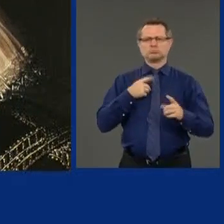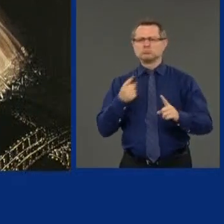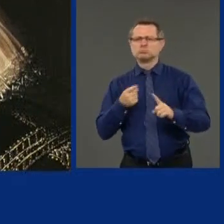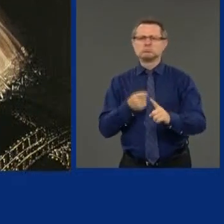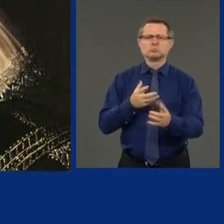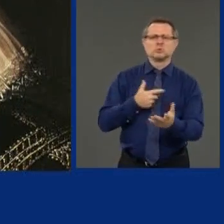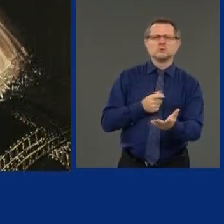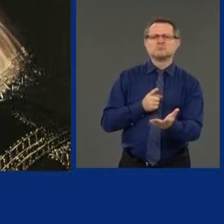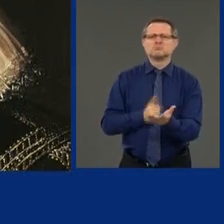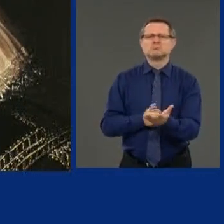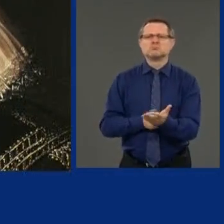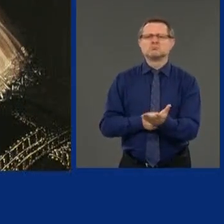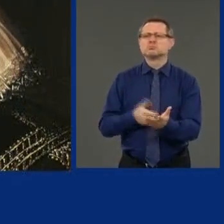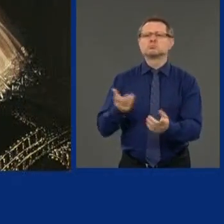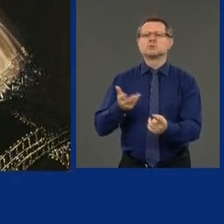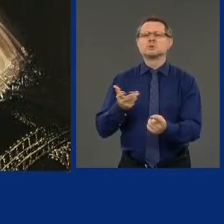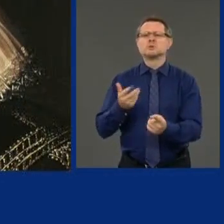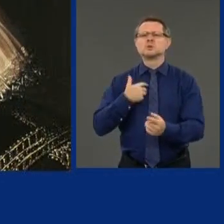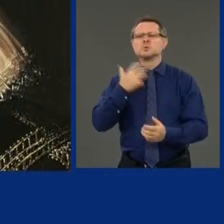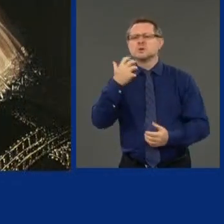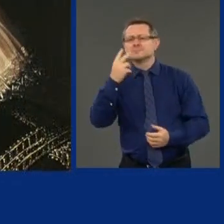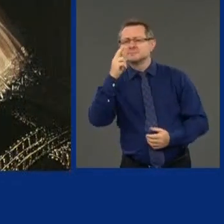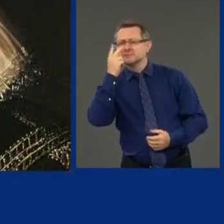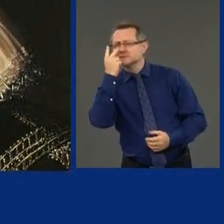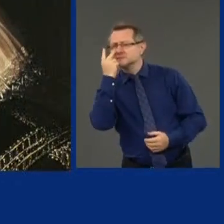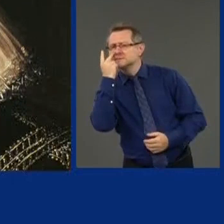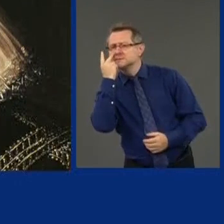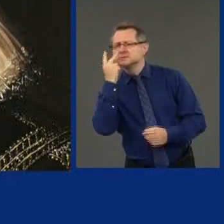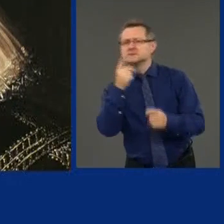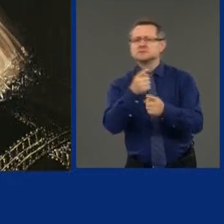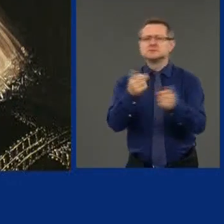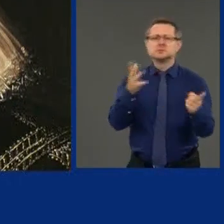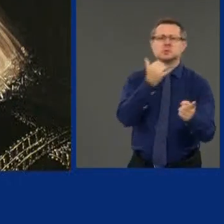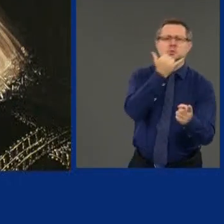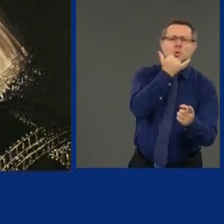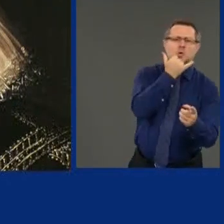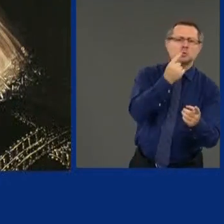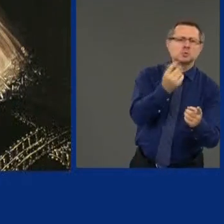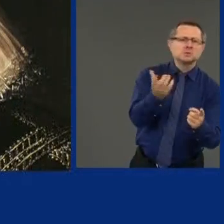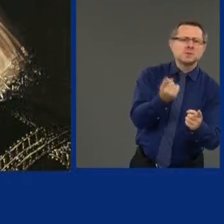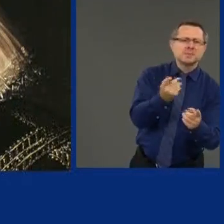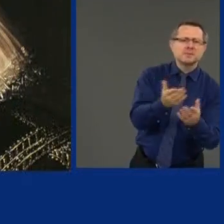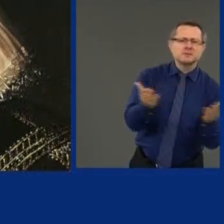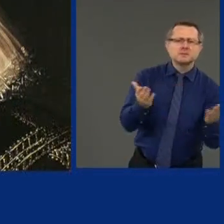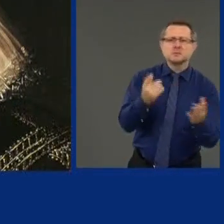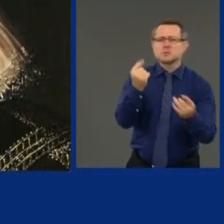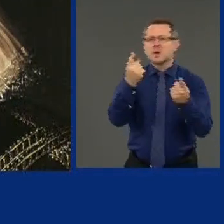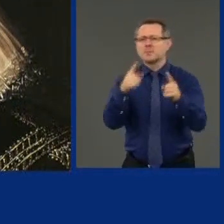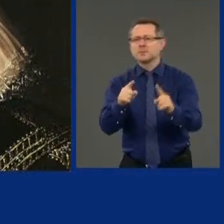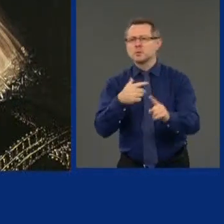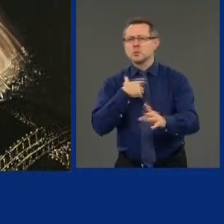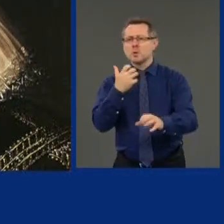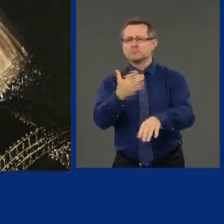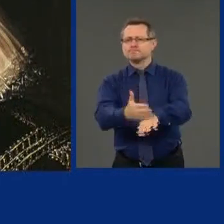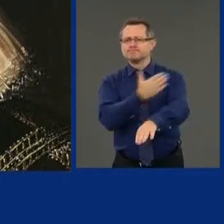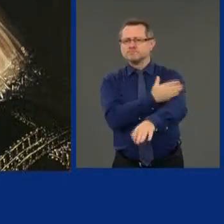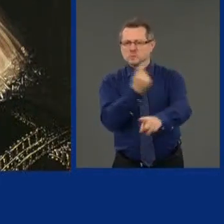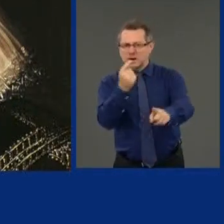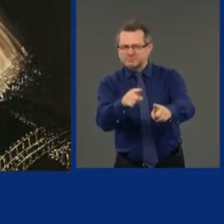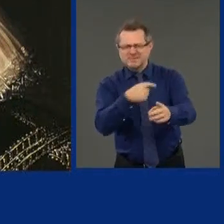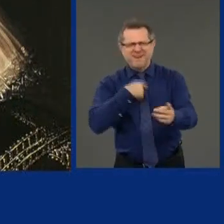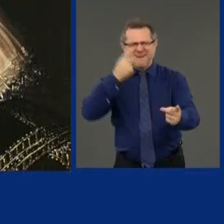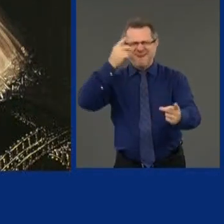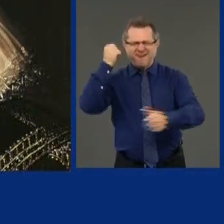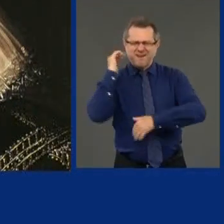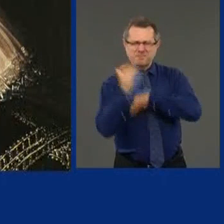see wrongs righted quickly. You get a little older, you realize sometimes things